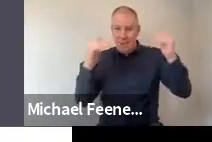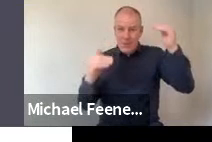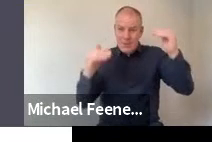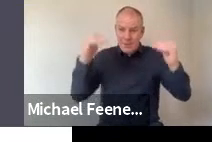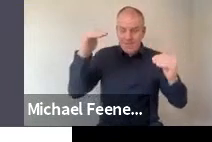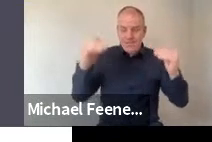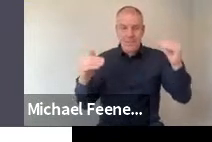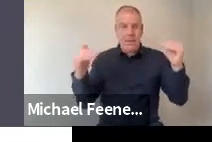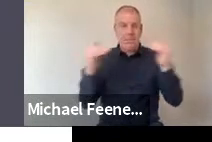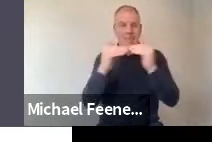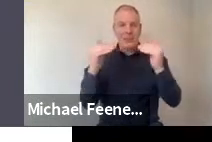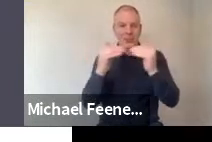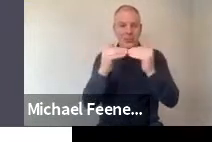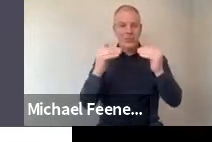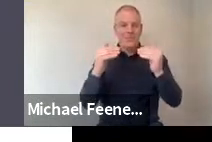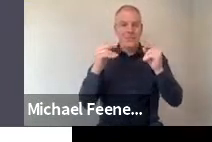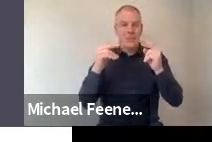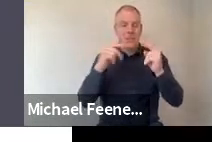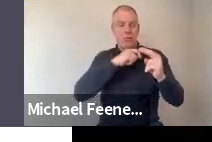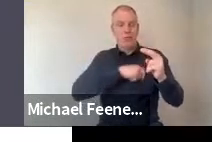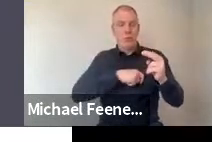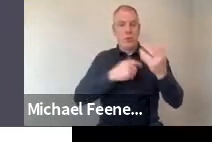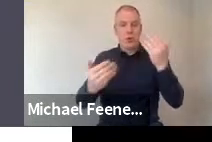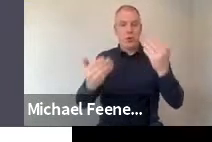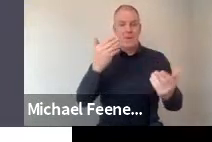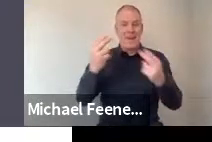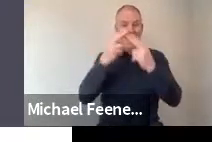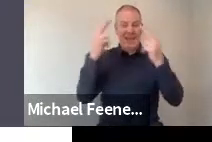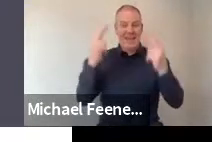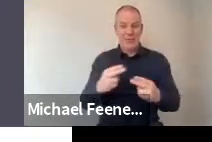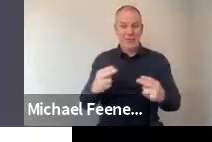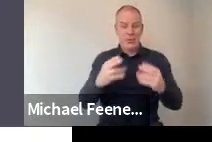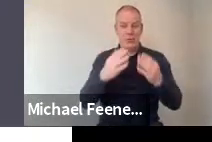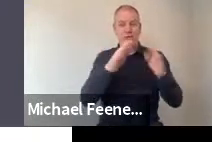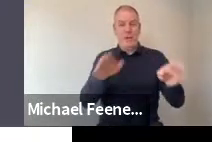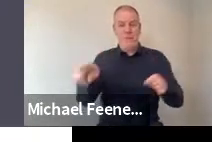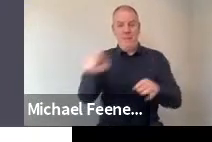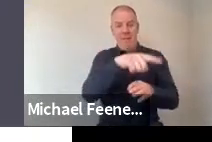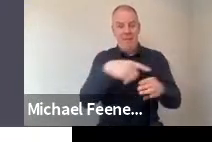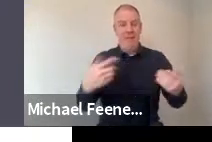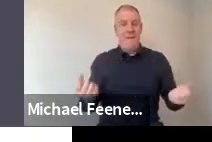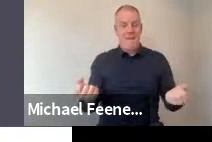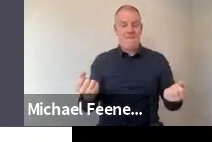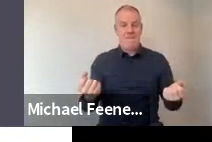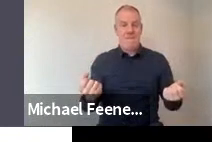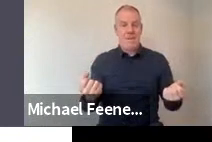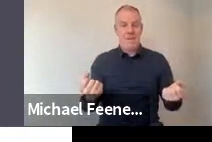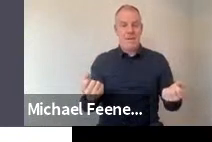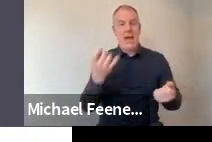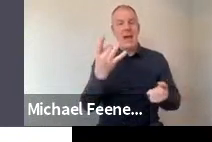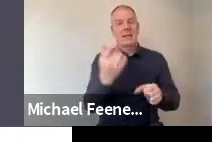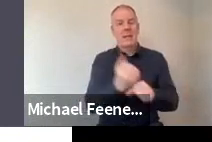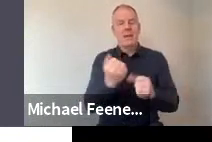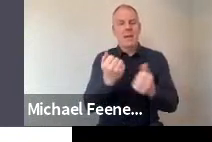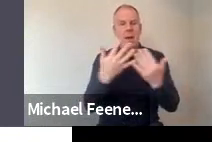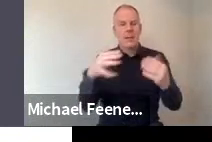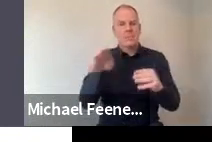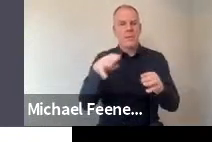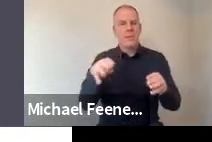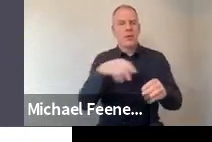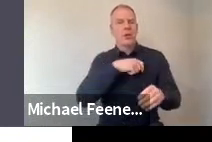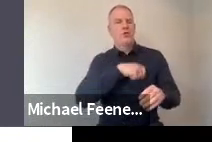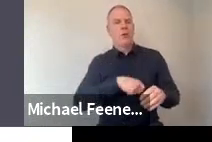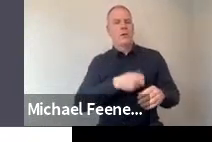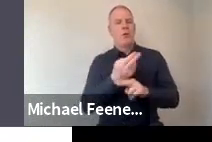this fits compared to trust in general that people are expressing, we also asked about how much people trust or